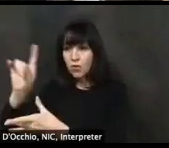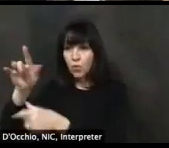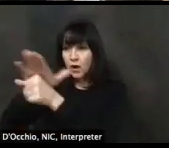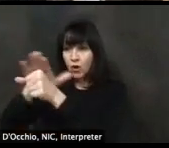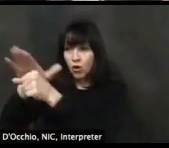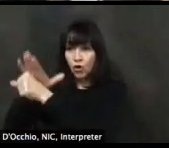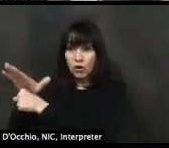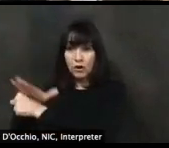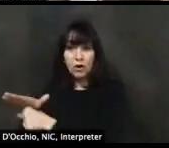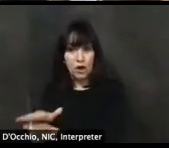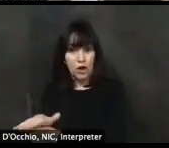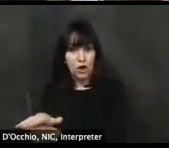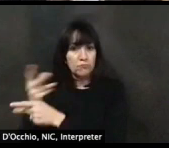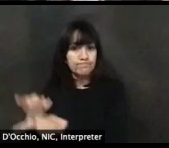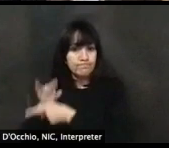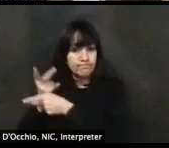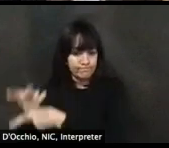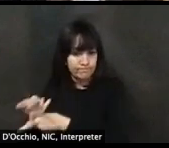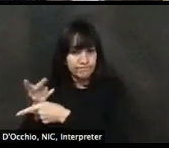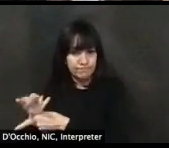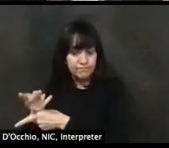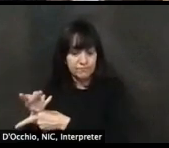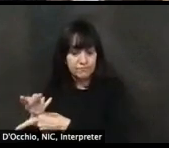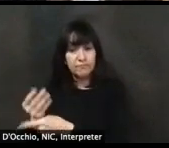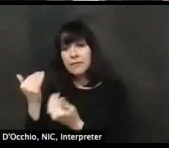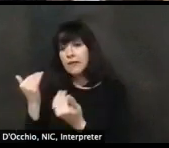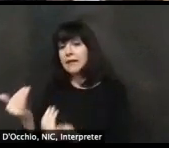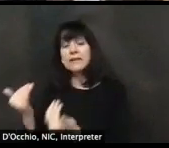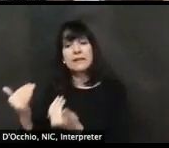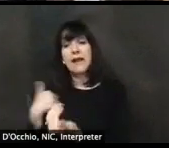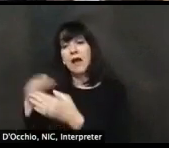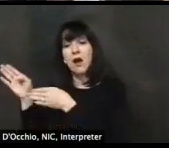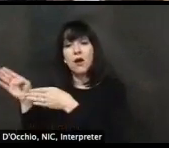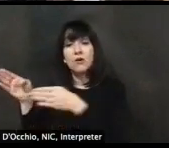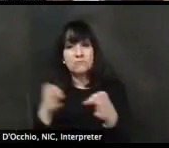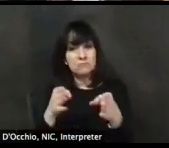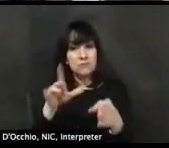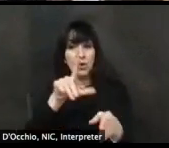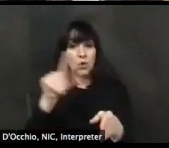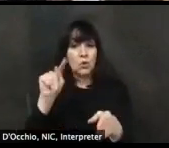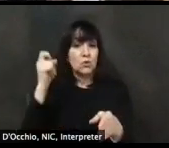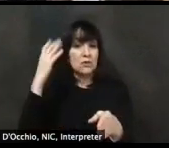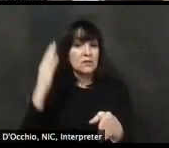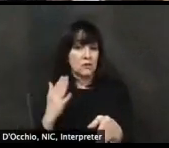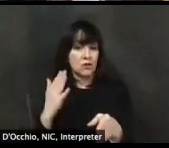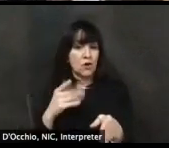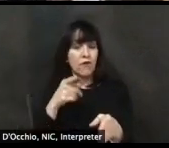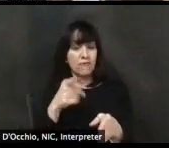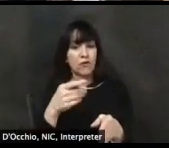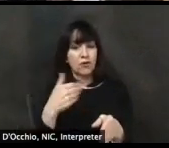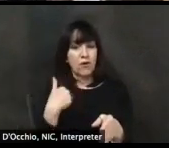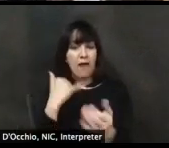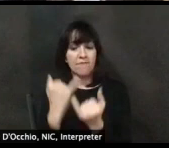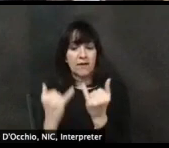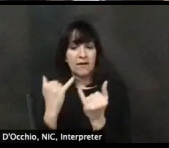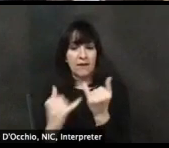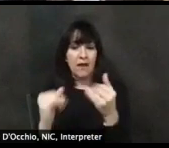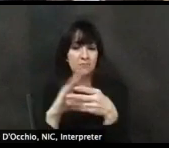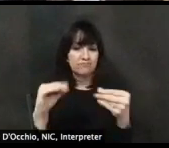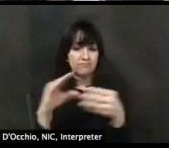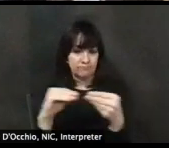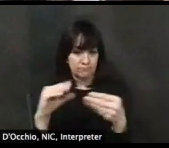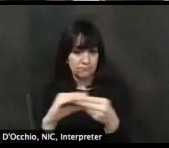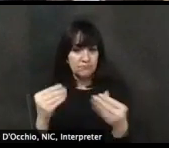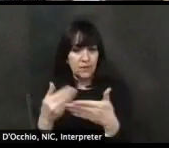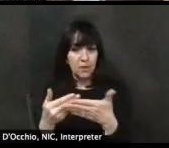I will go now to Lieutenant Governor Hall Long for closing remarks. Lieutenant Governor. Thank you, Jonathan. And thank you so much